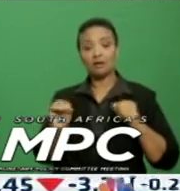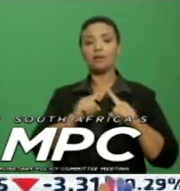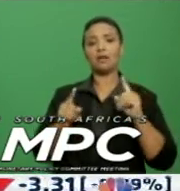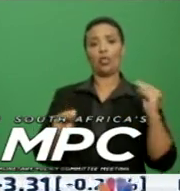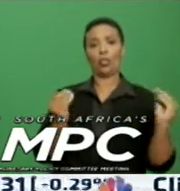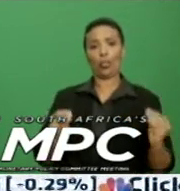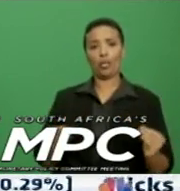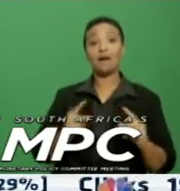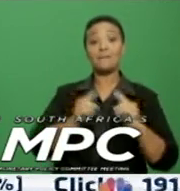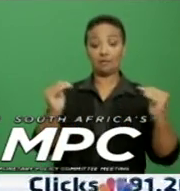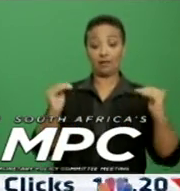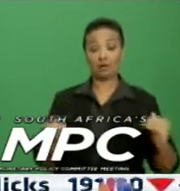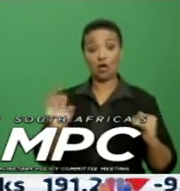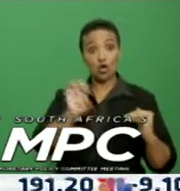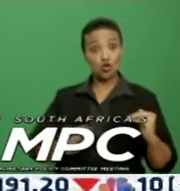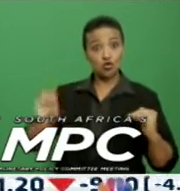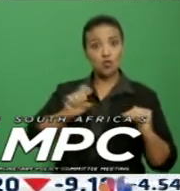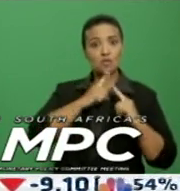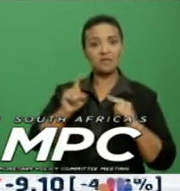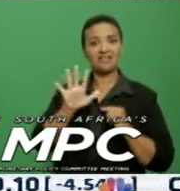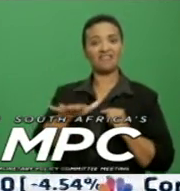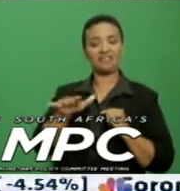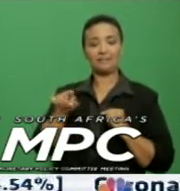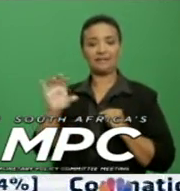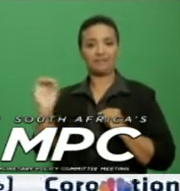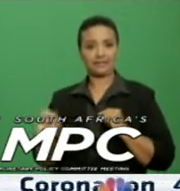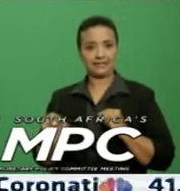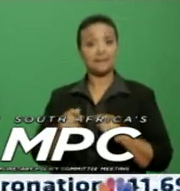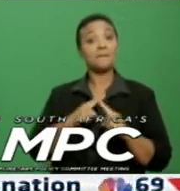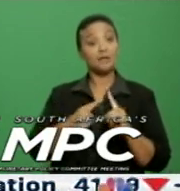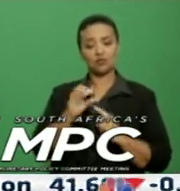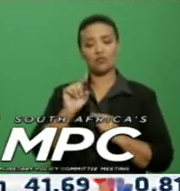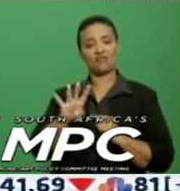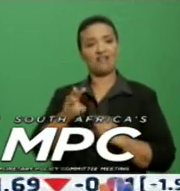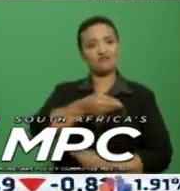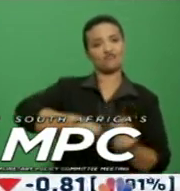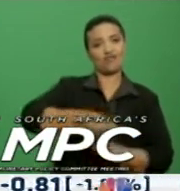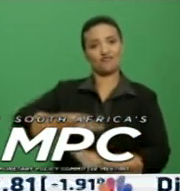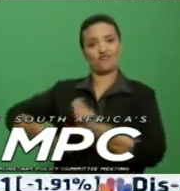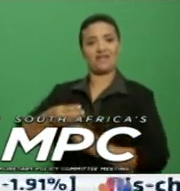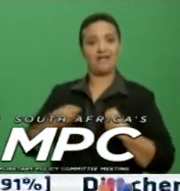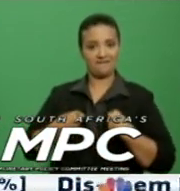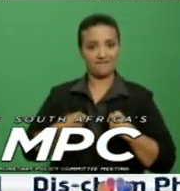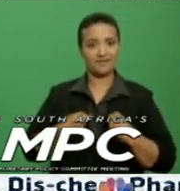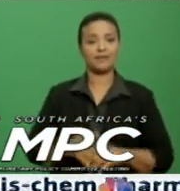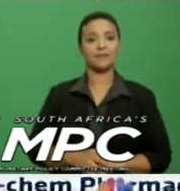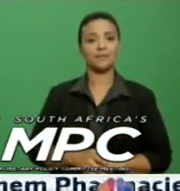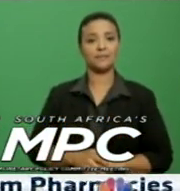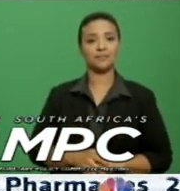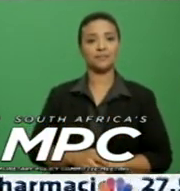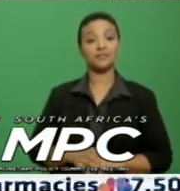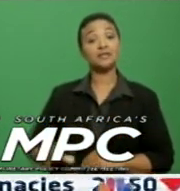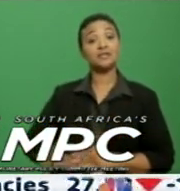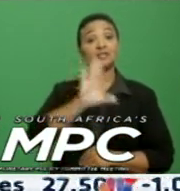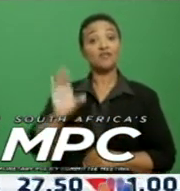0.5% on a trade-weighted basis. The implied starting point for the rent